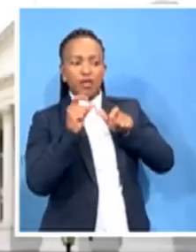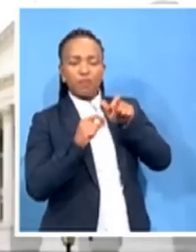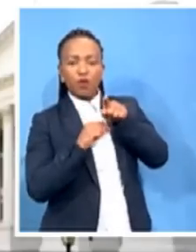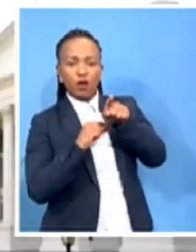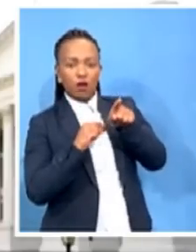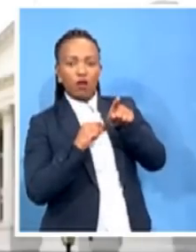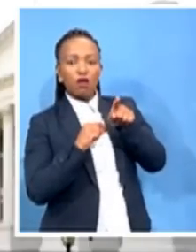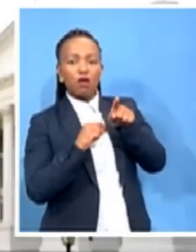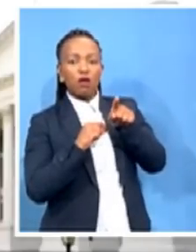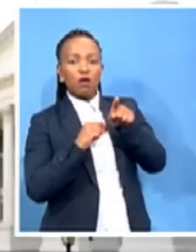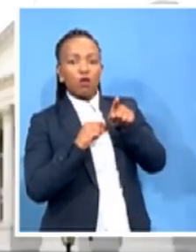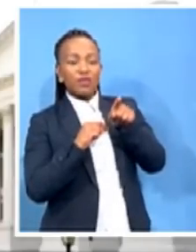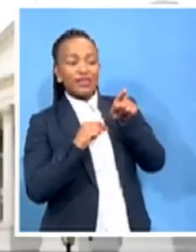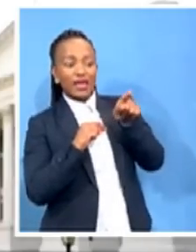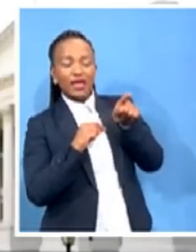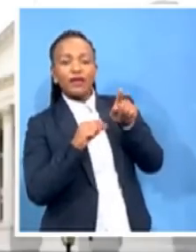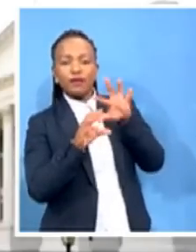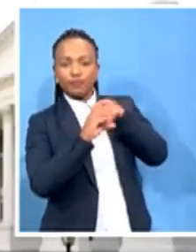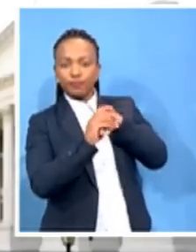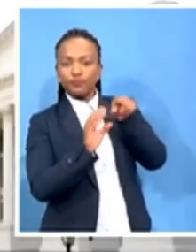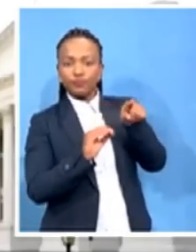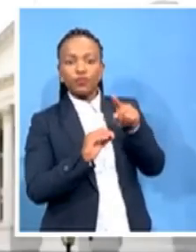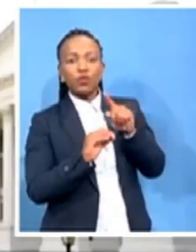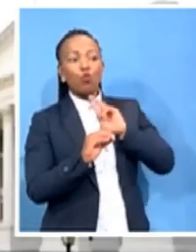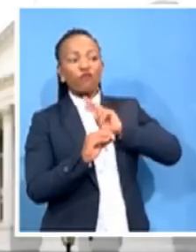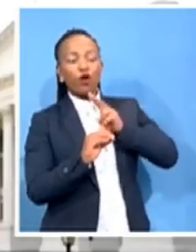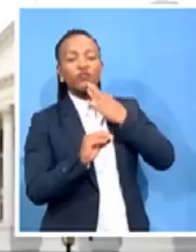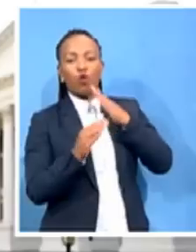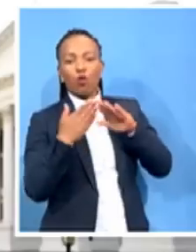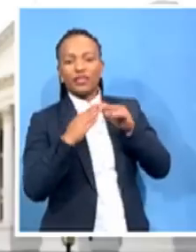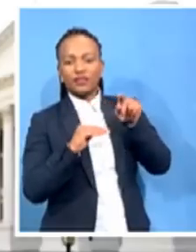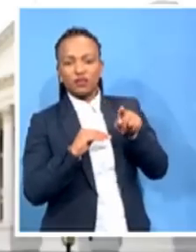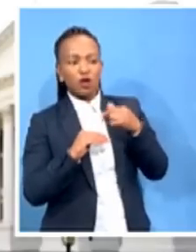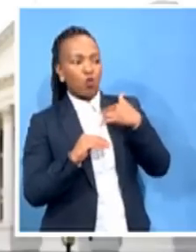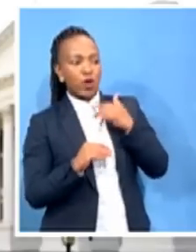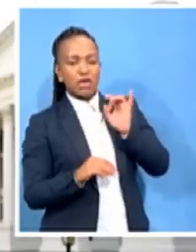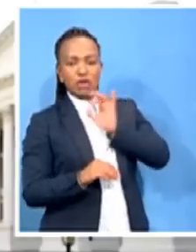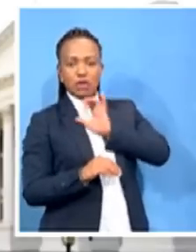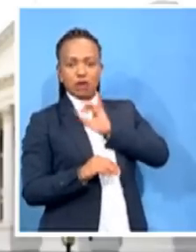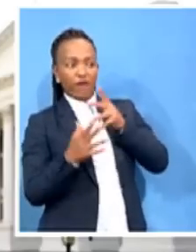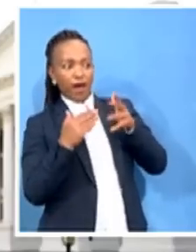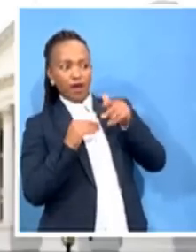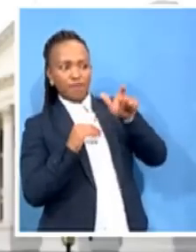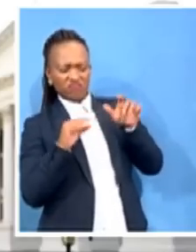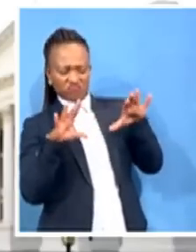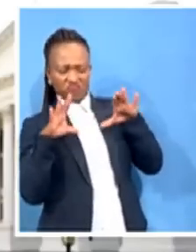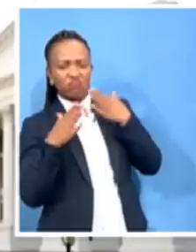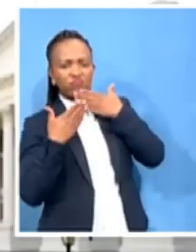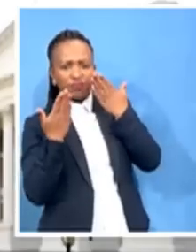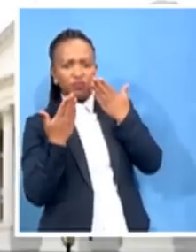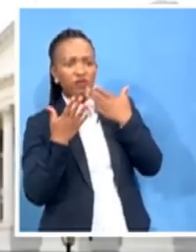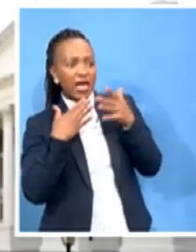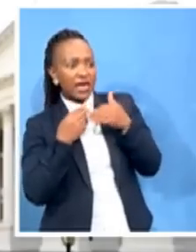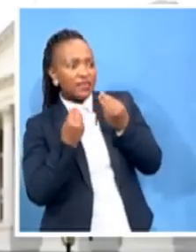MKMVA is a voice of resin. We are not afraid of anybody. We'll say things as they are that we're not going to tweet